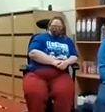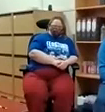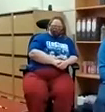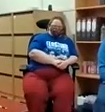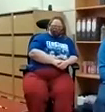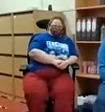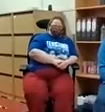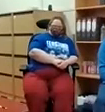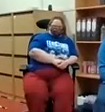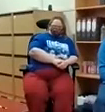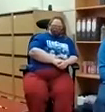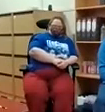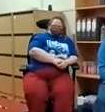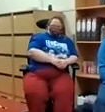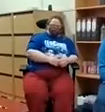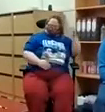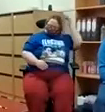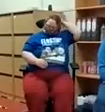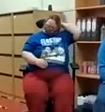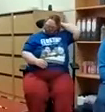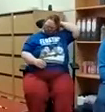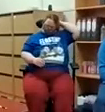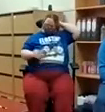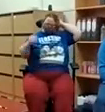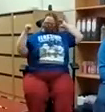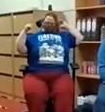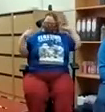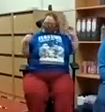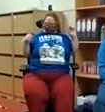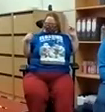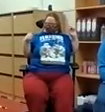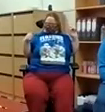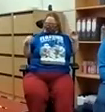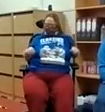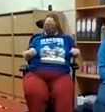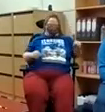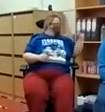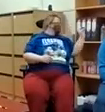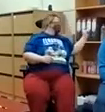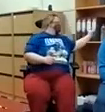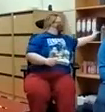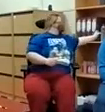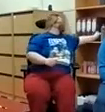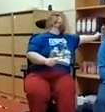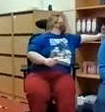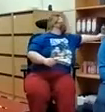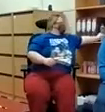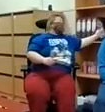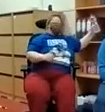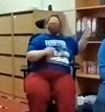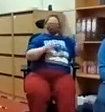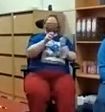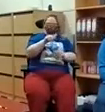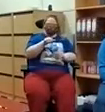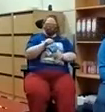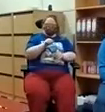very confident we will get through this with with with all of your work and help i'm i i'm advising people maybe to eat a